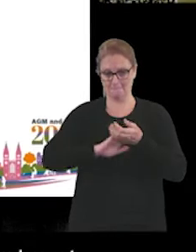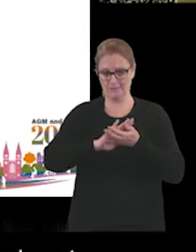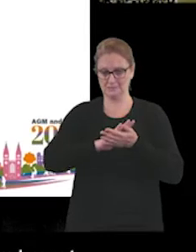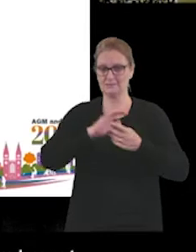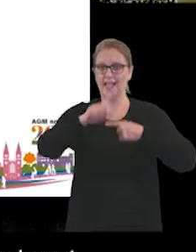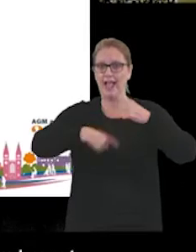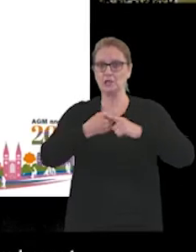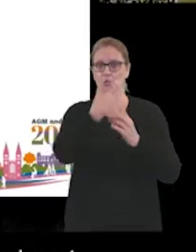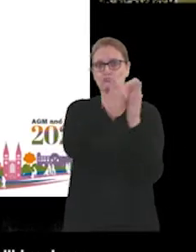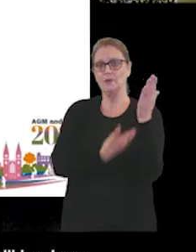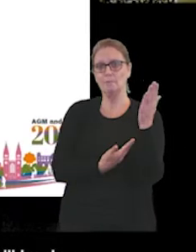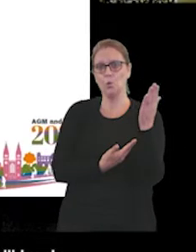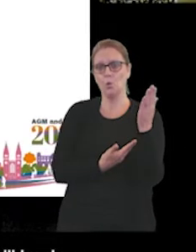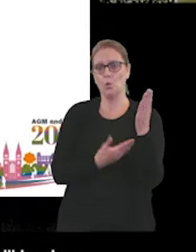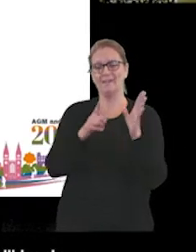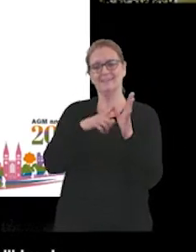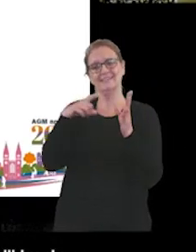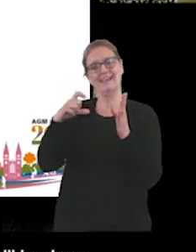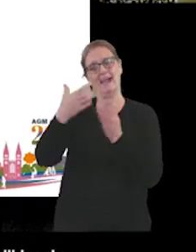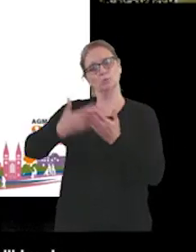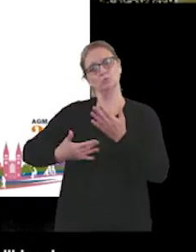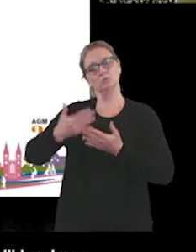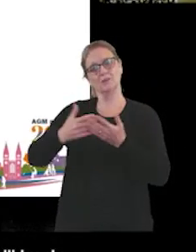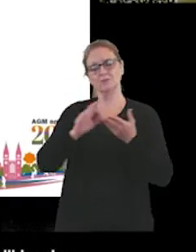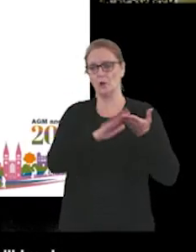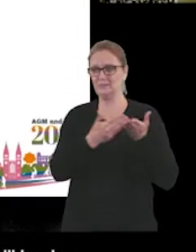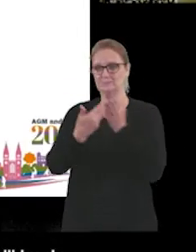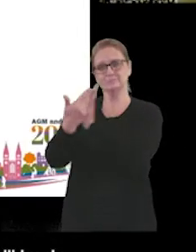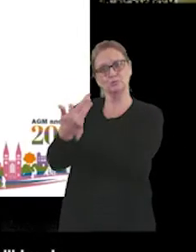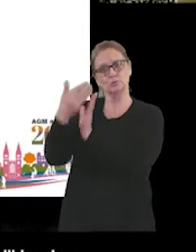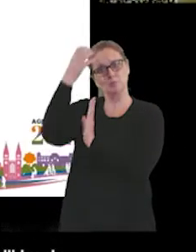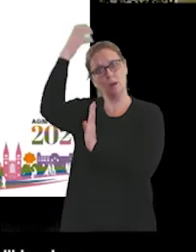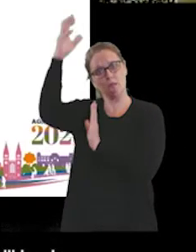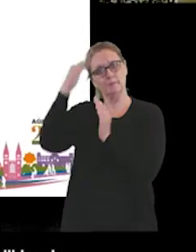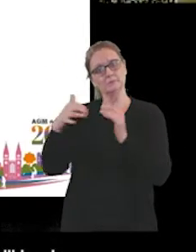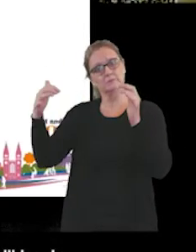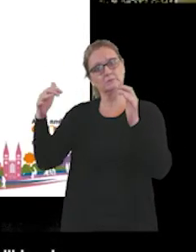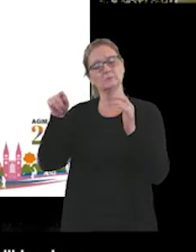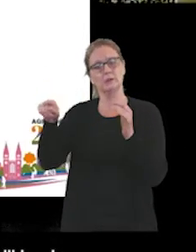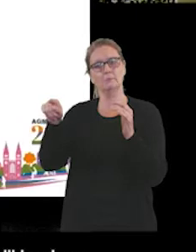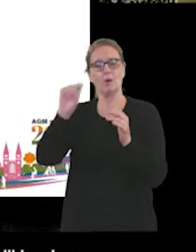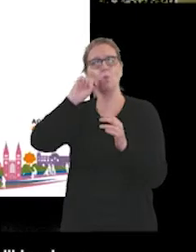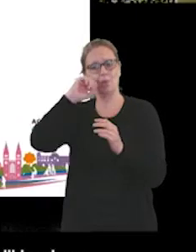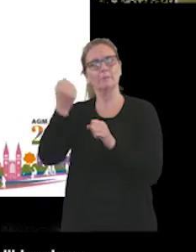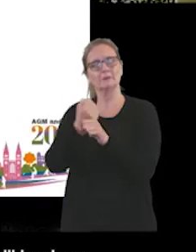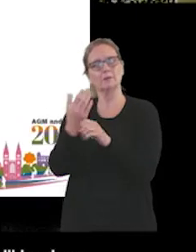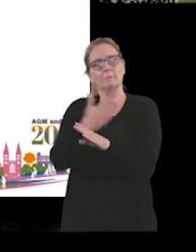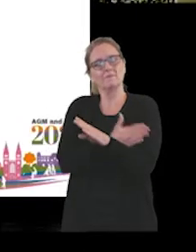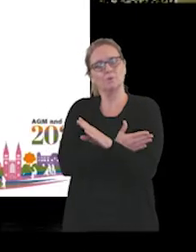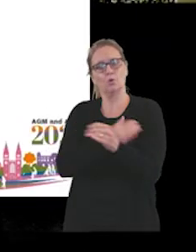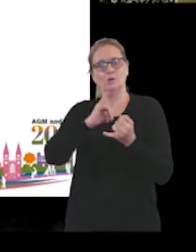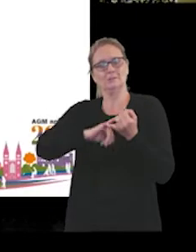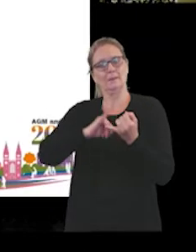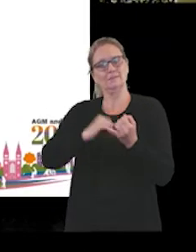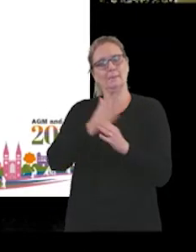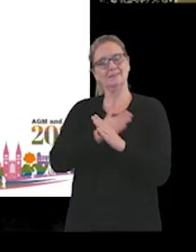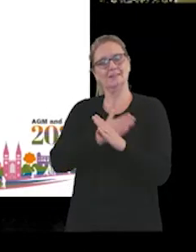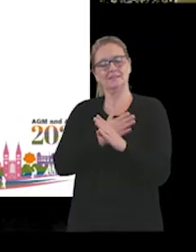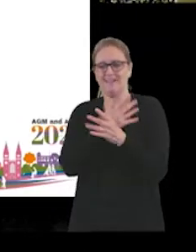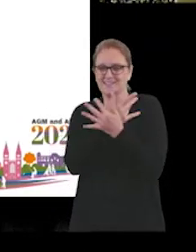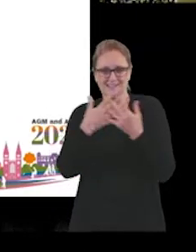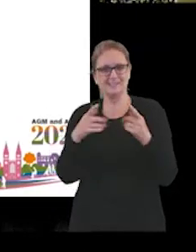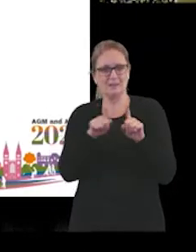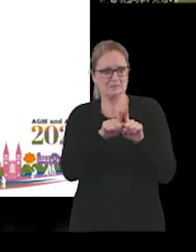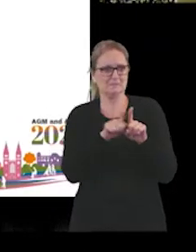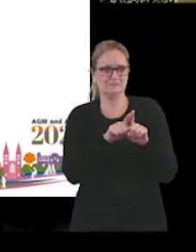accounts have not yet been laid before Parliament. But they will be done so before the September deadline, just like a lot of